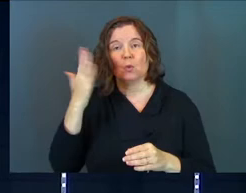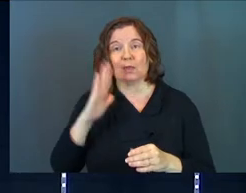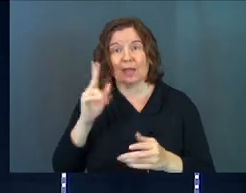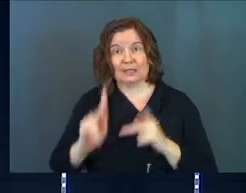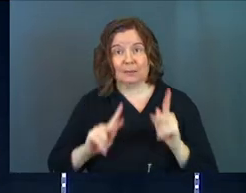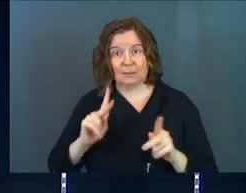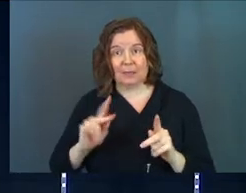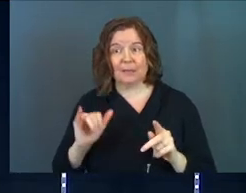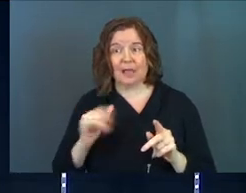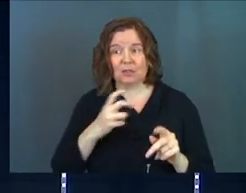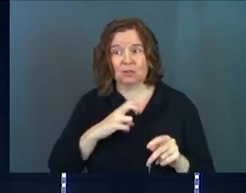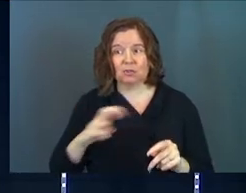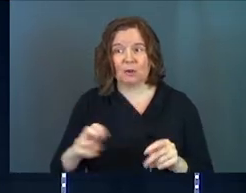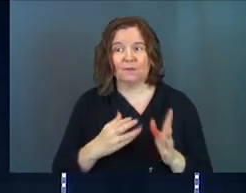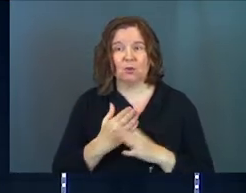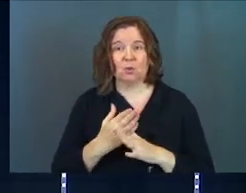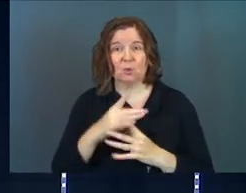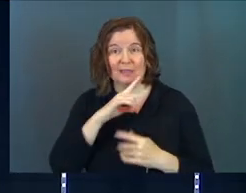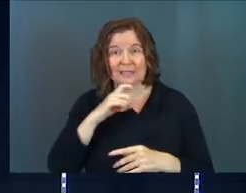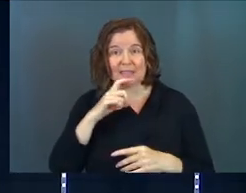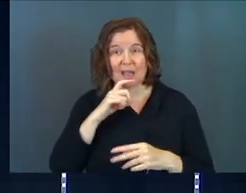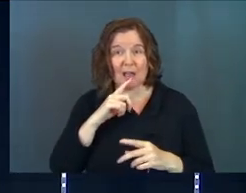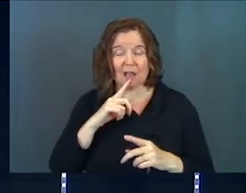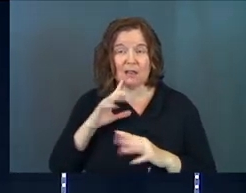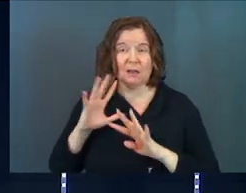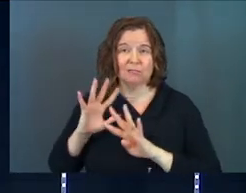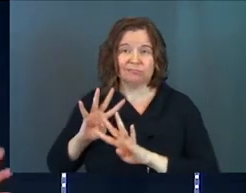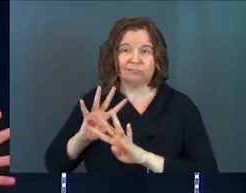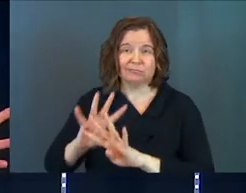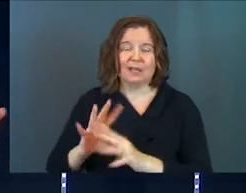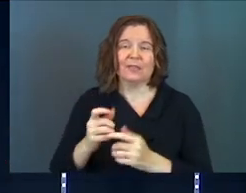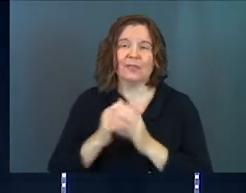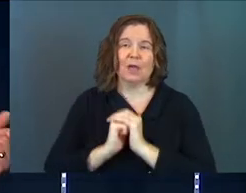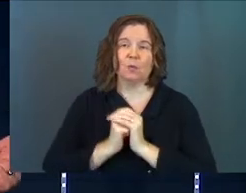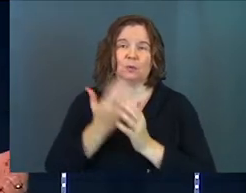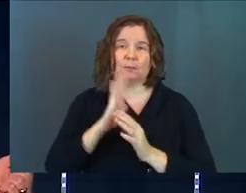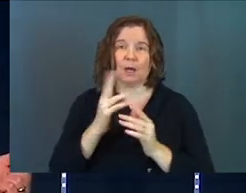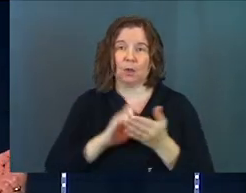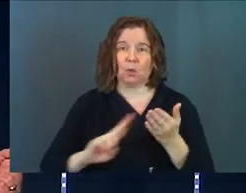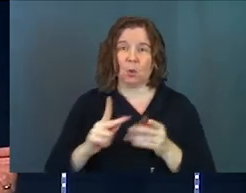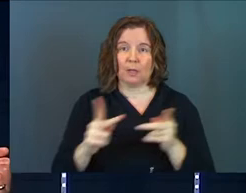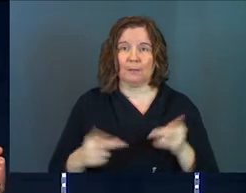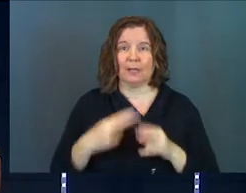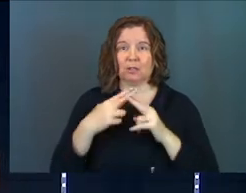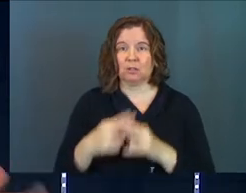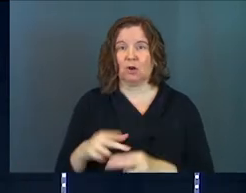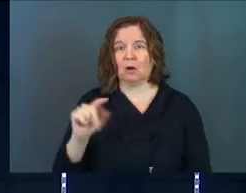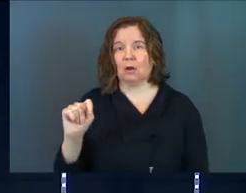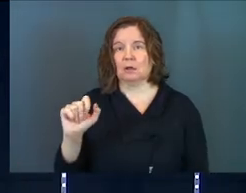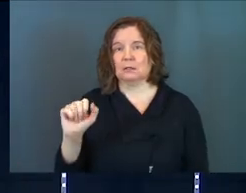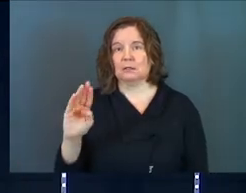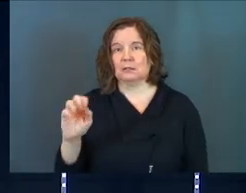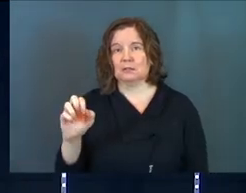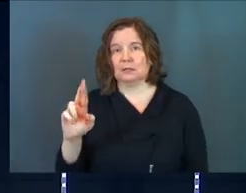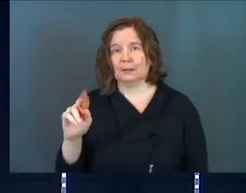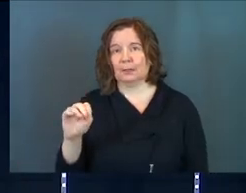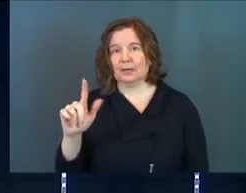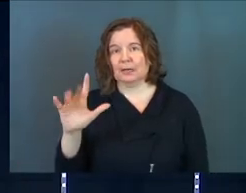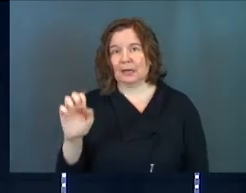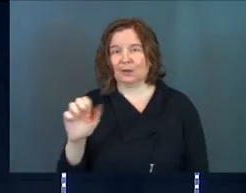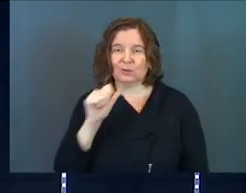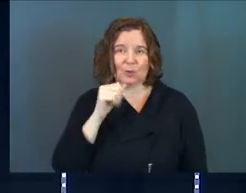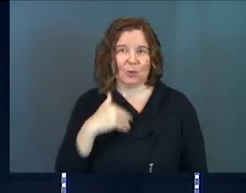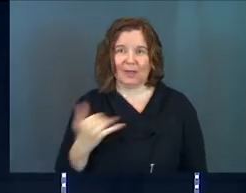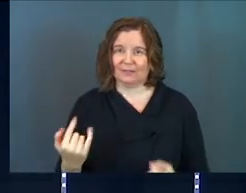God's people, as they traveled through the desert, they worshiped God in a holy place called the tabernacle. We don't have that tabernacle